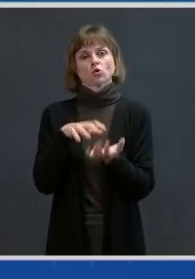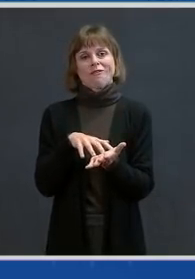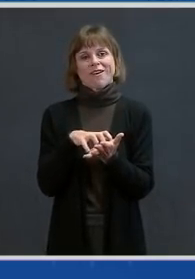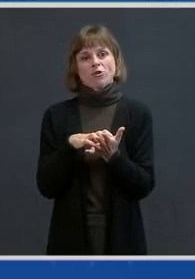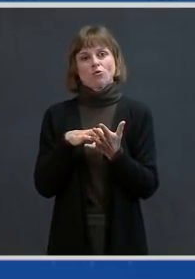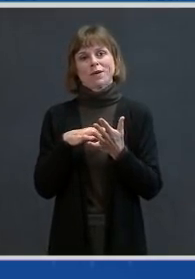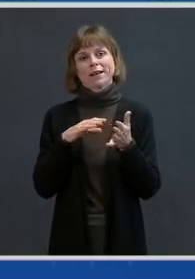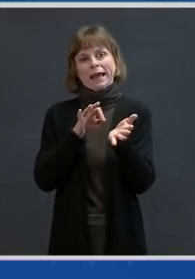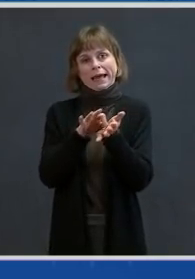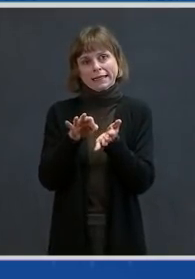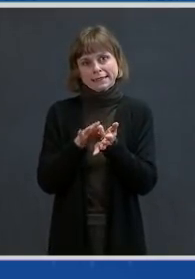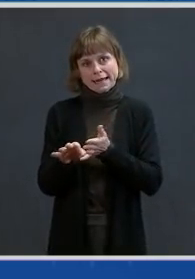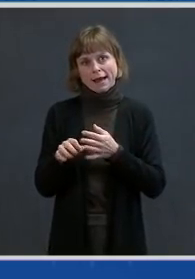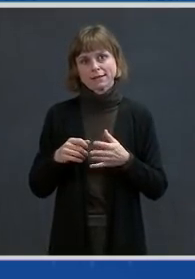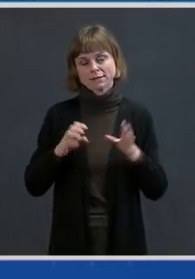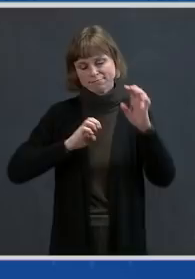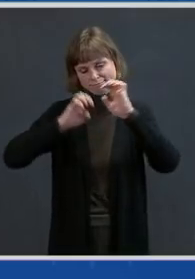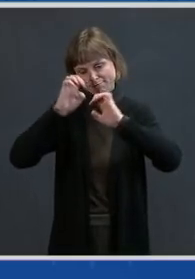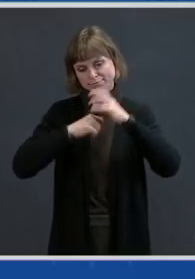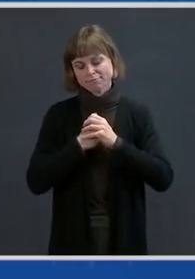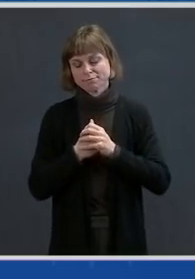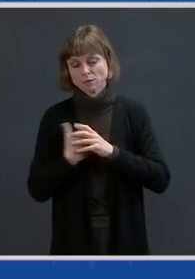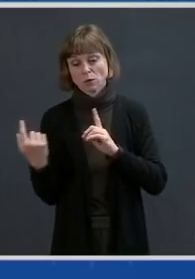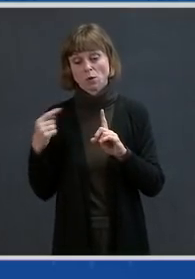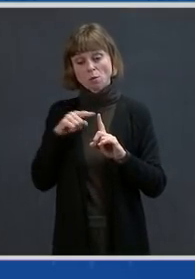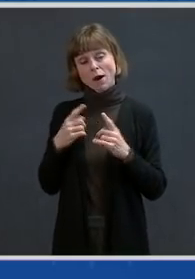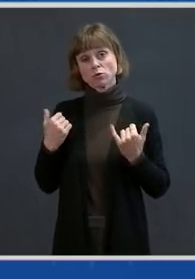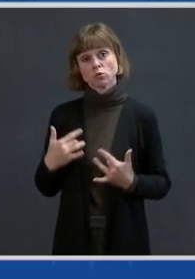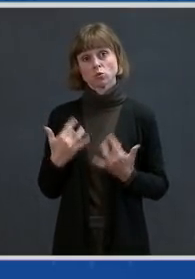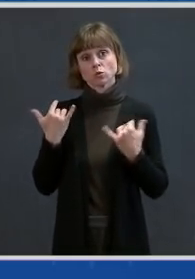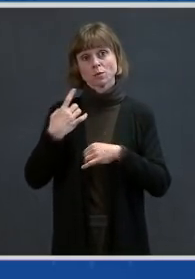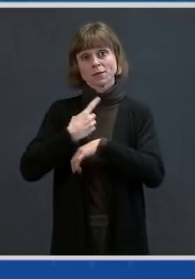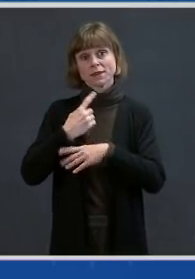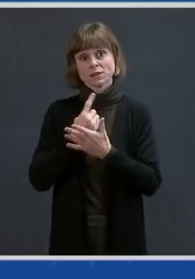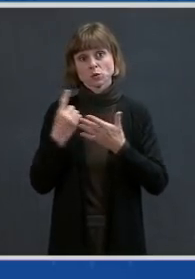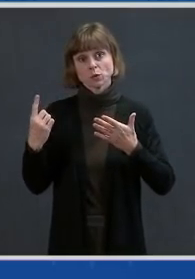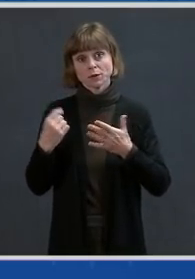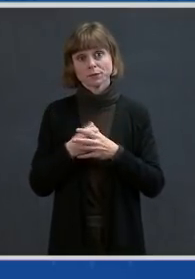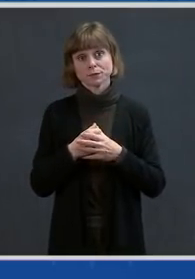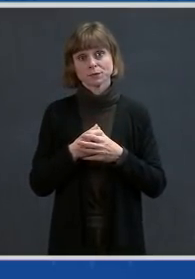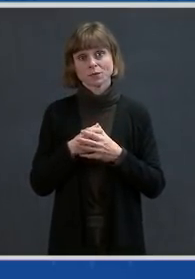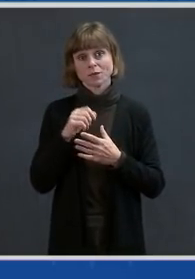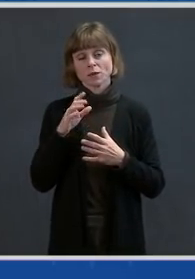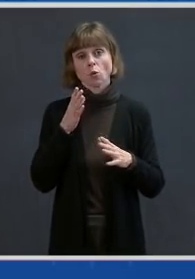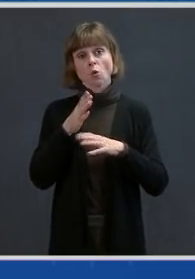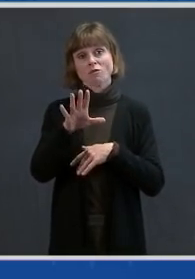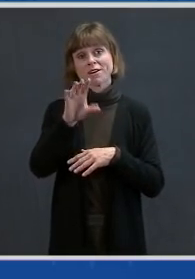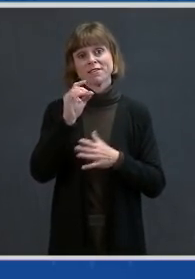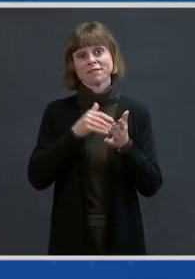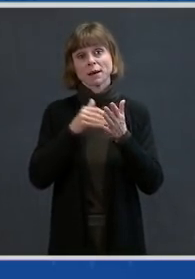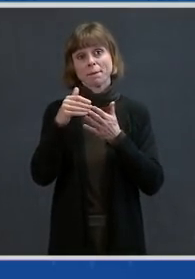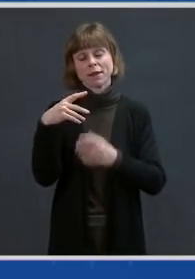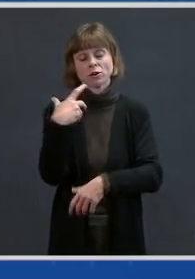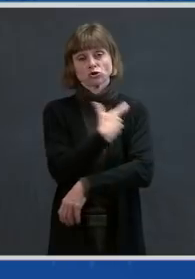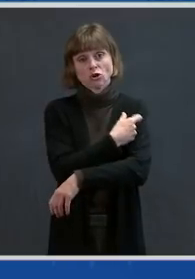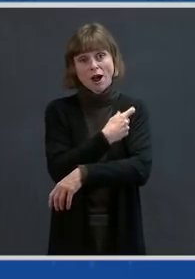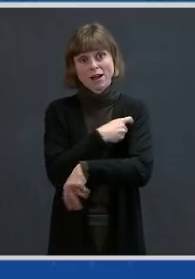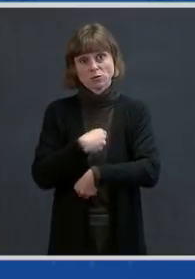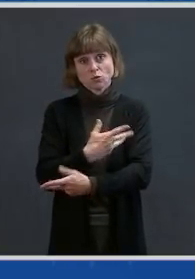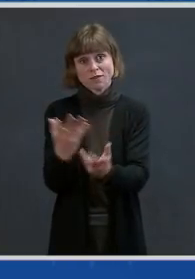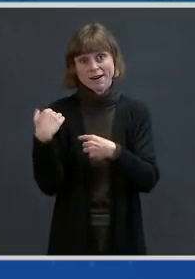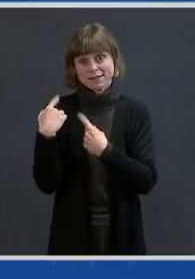milestone of where we are this week, with over 50 million shots that have been administered since President Biden took office.